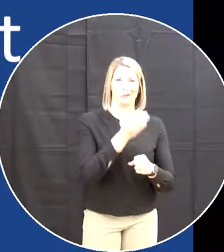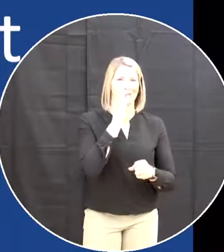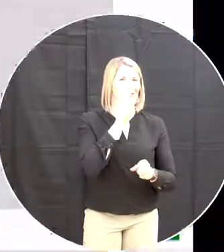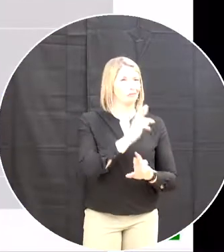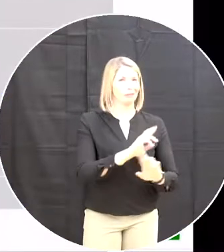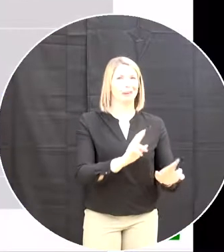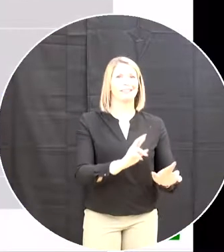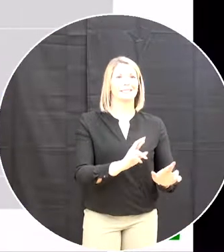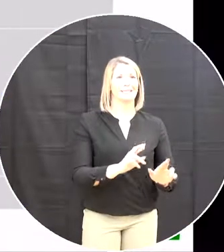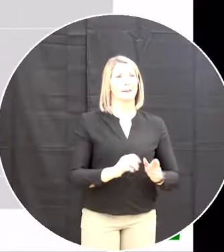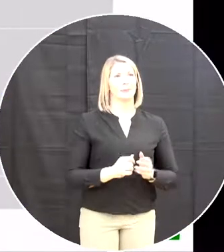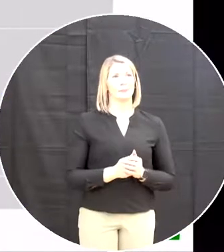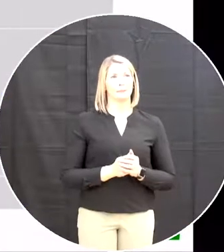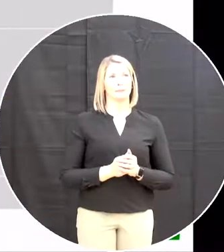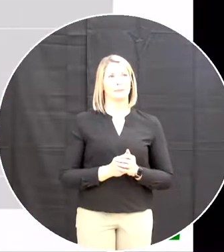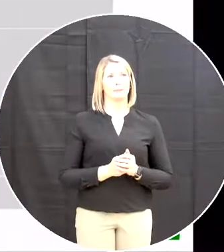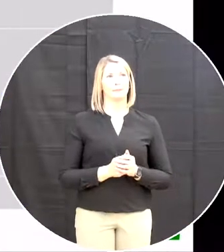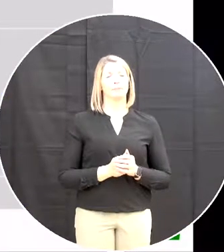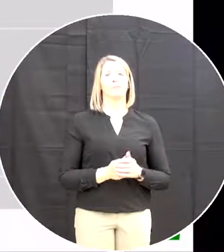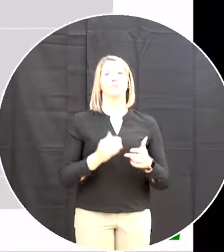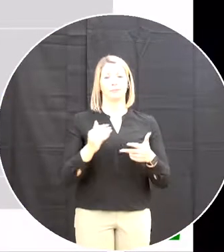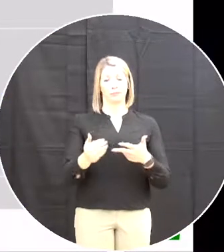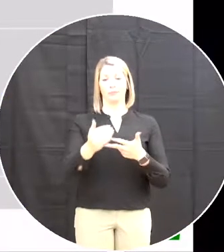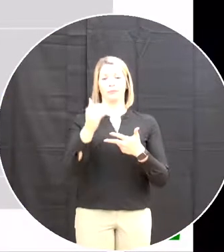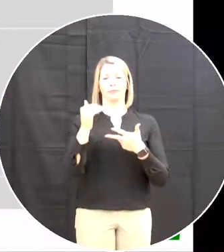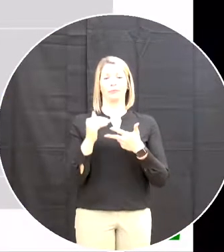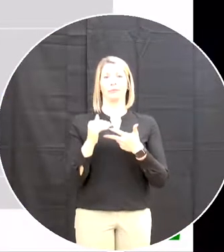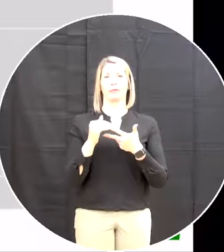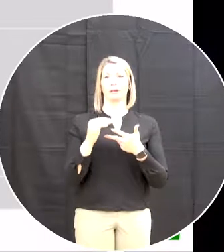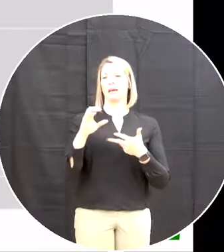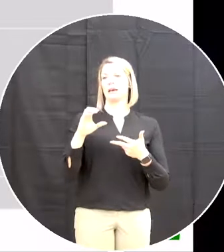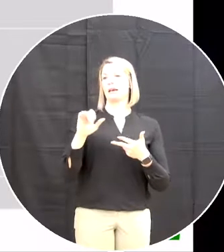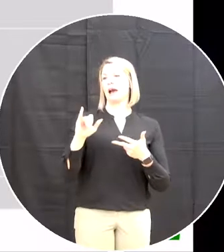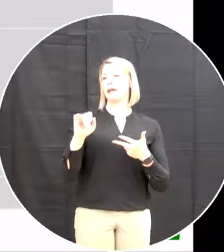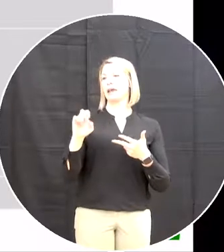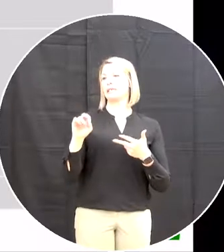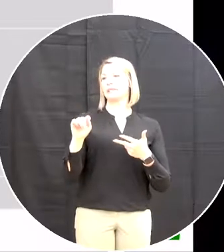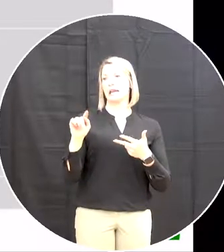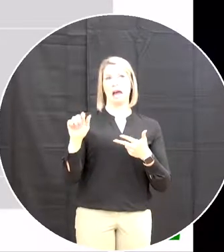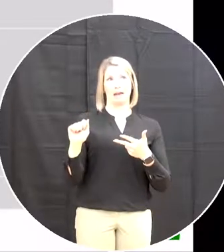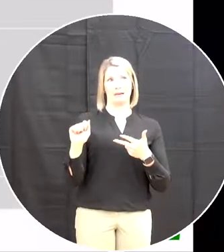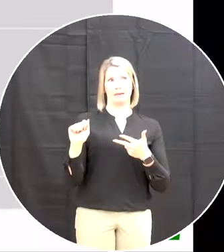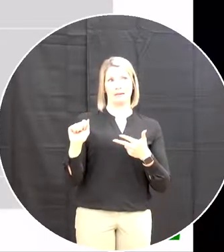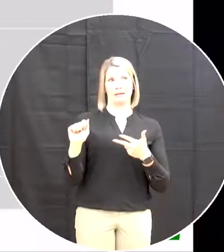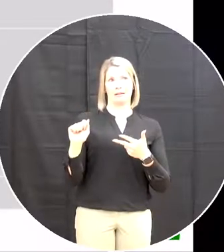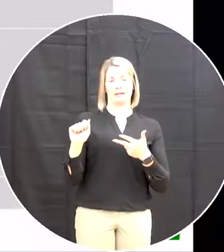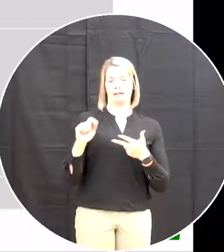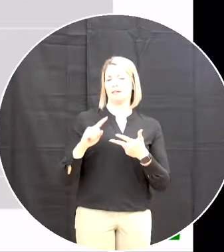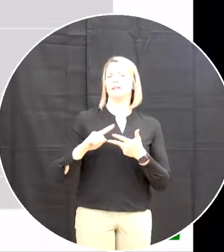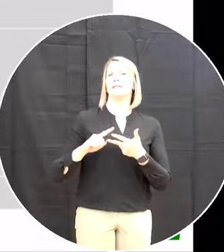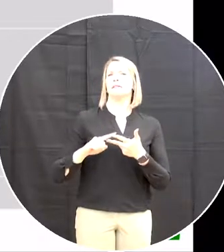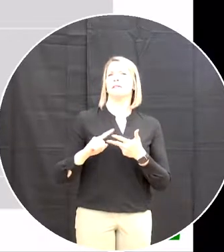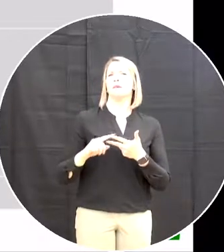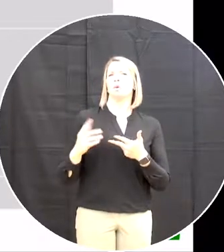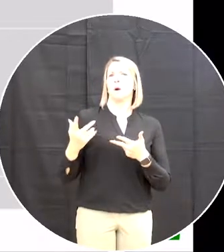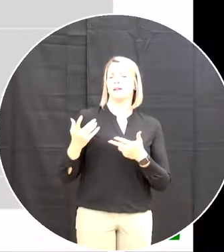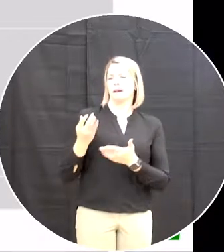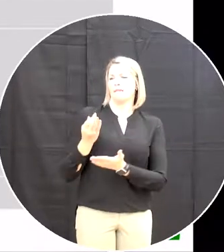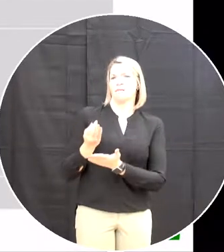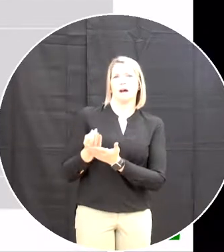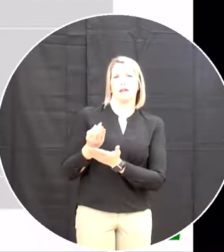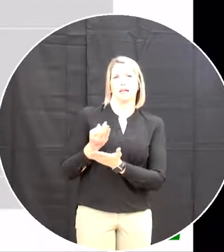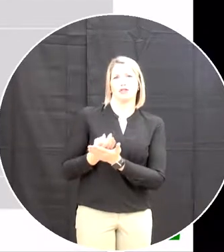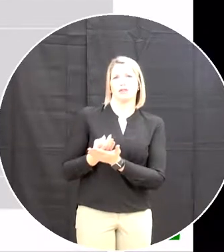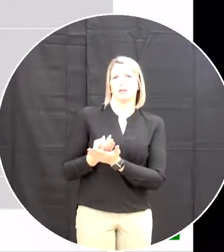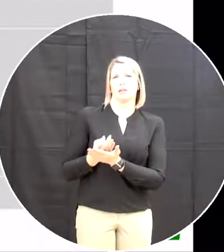Okay, shifting now to Kayenta implementation So Kayenta is essentially a financial system That will go